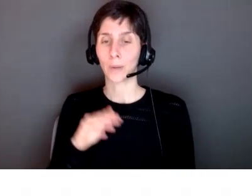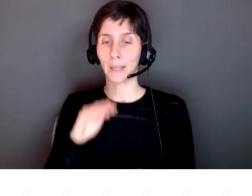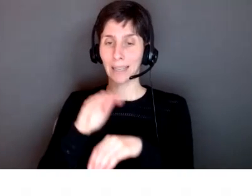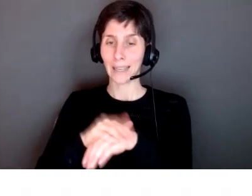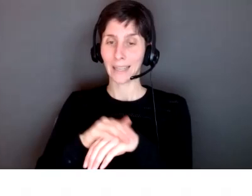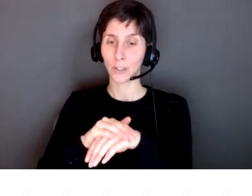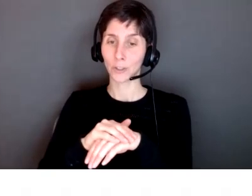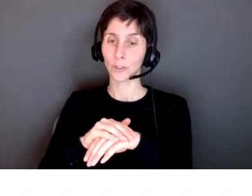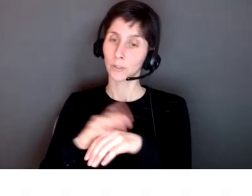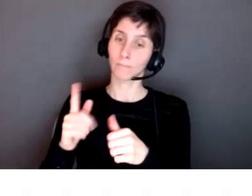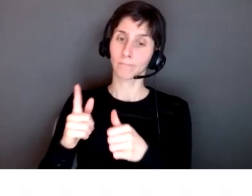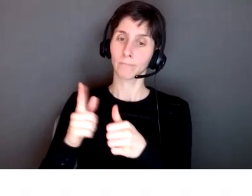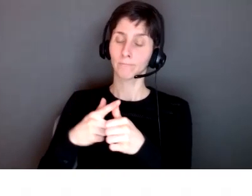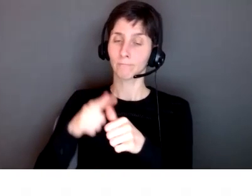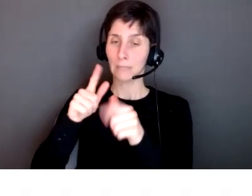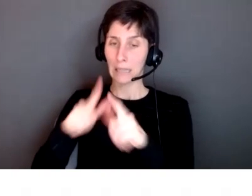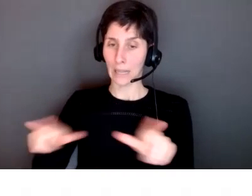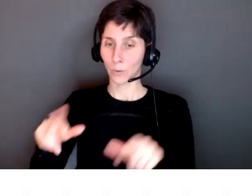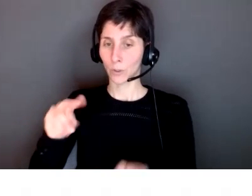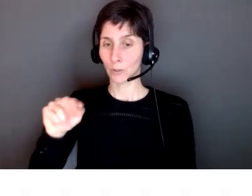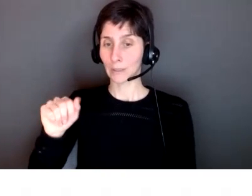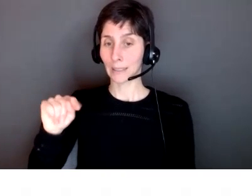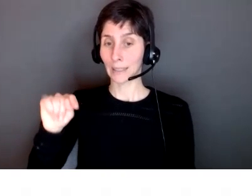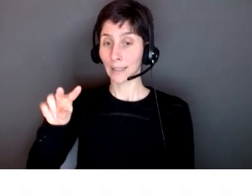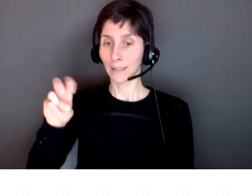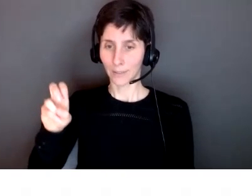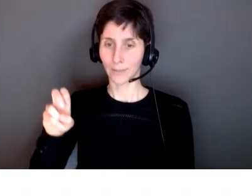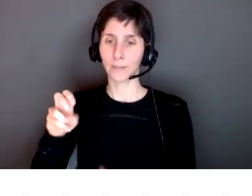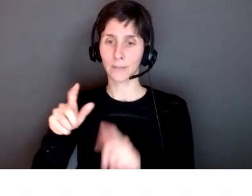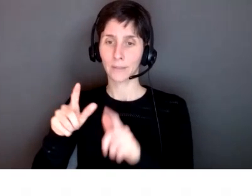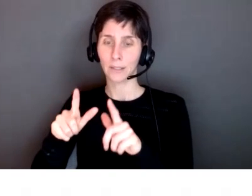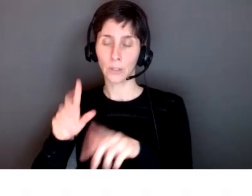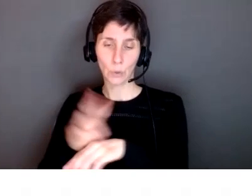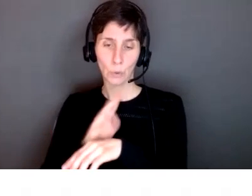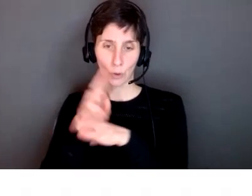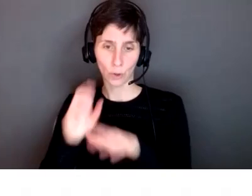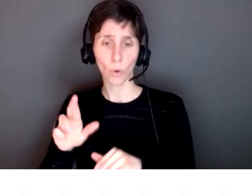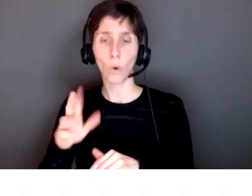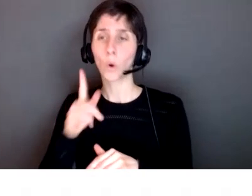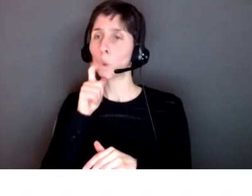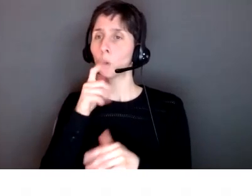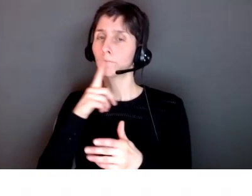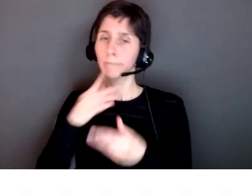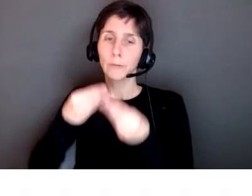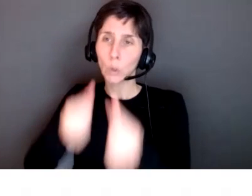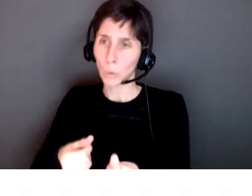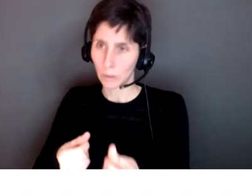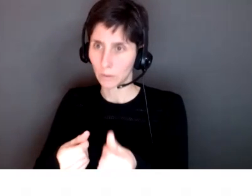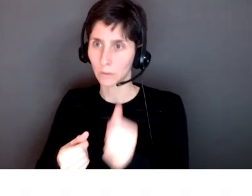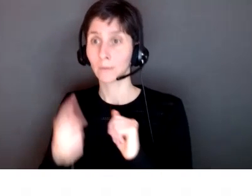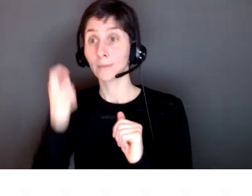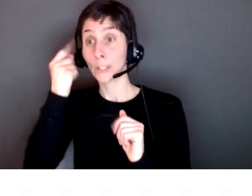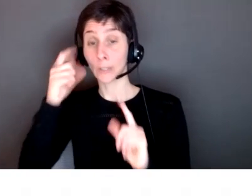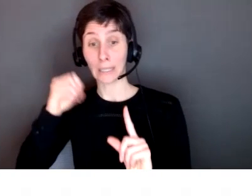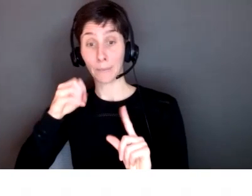are more fluent in english and that have more vocabulary in english because we have input input matters right how much input you